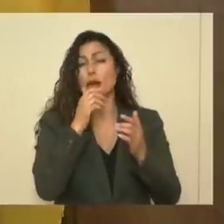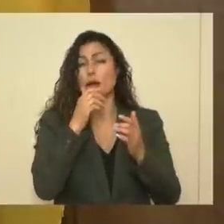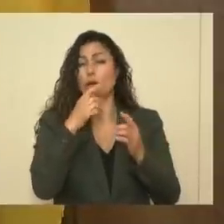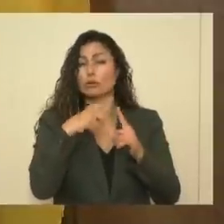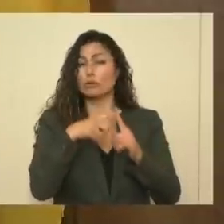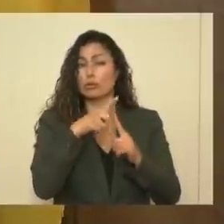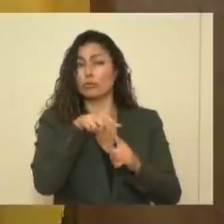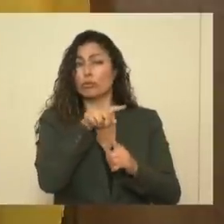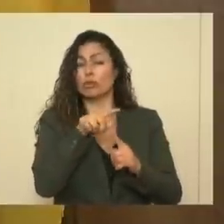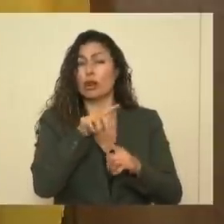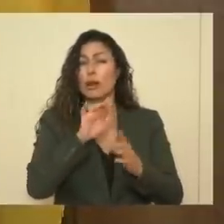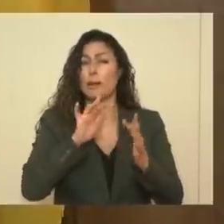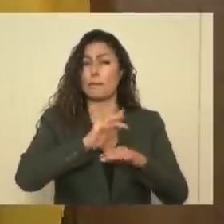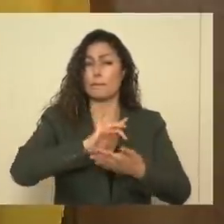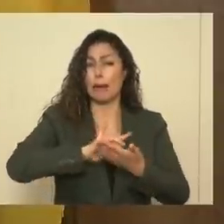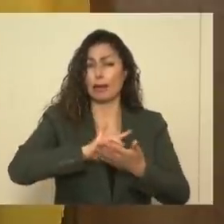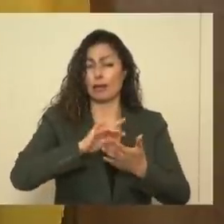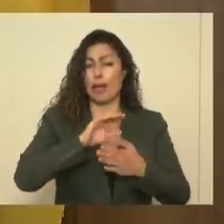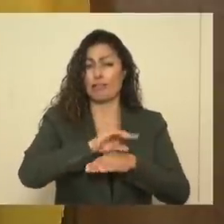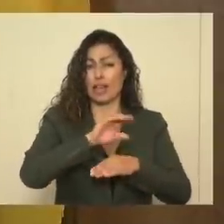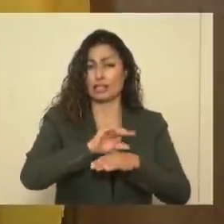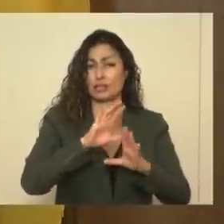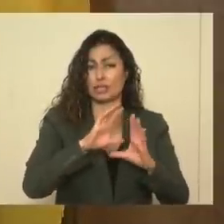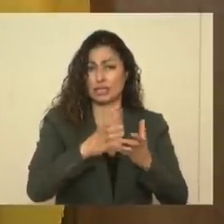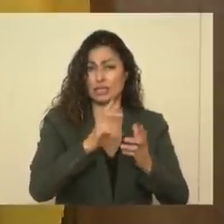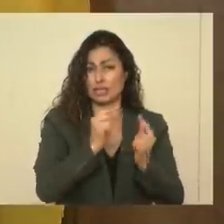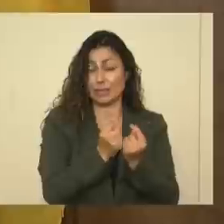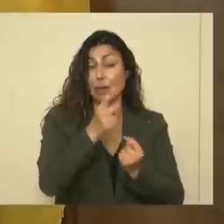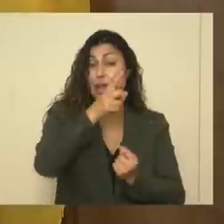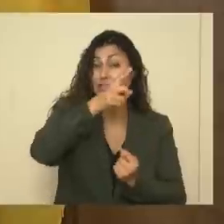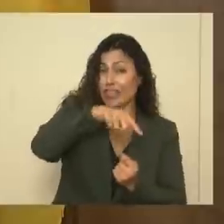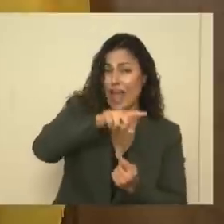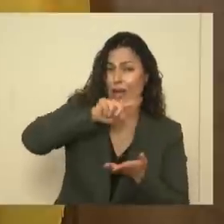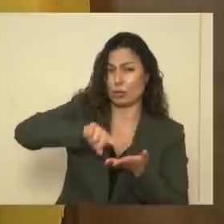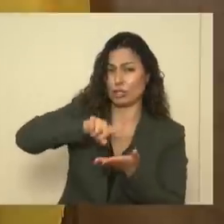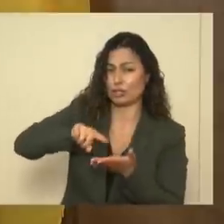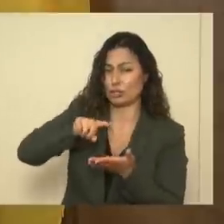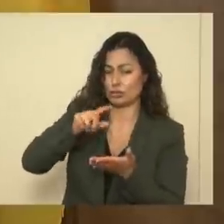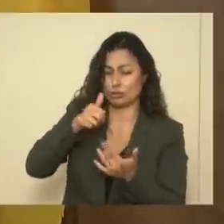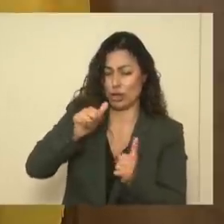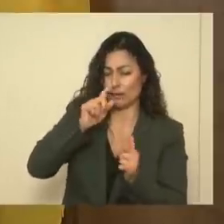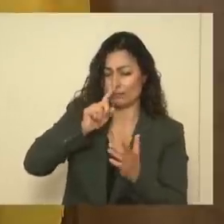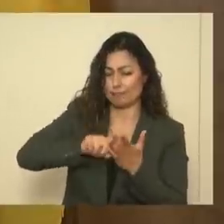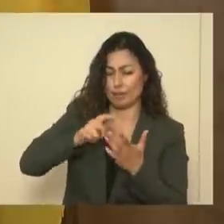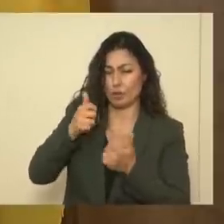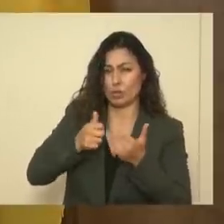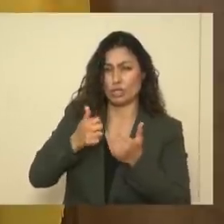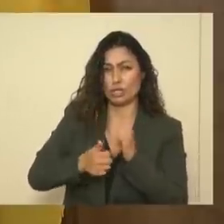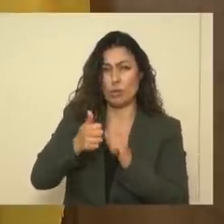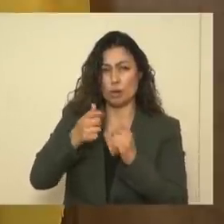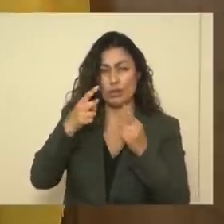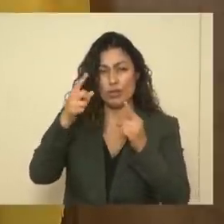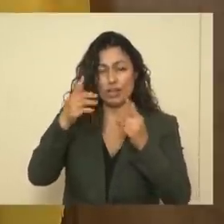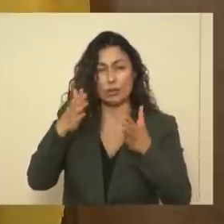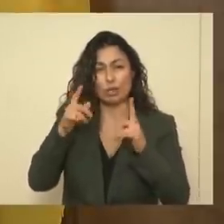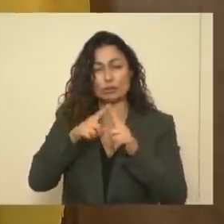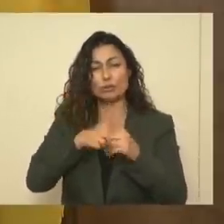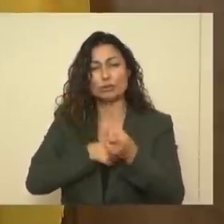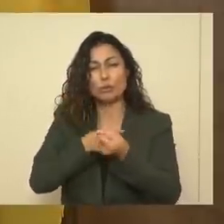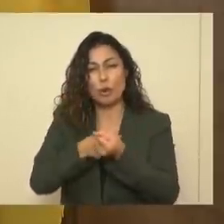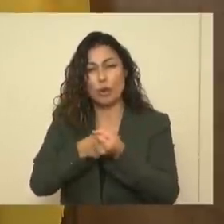to the medical advisory team. They research and make decisions about what's the most effective way to support and